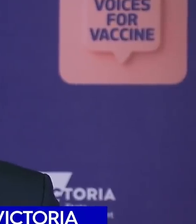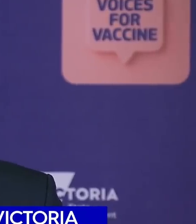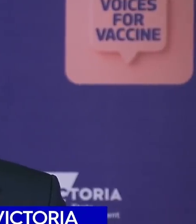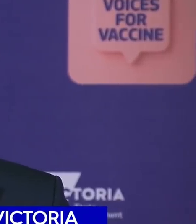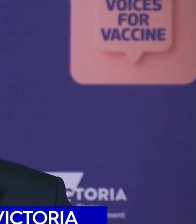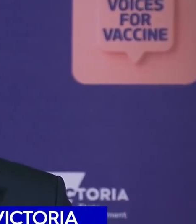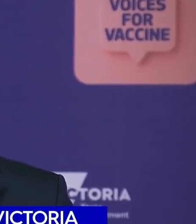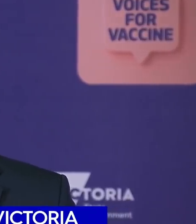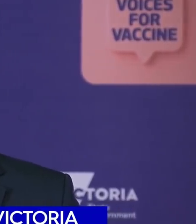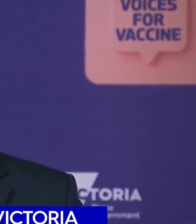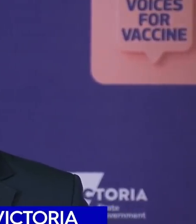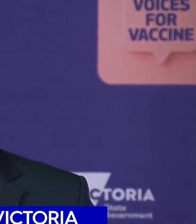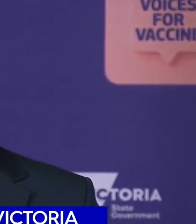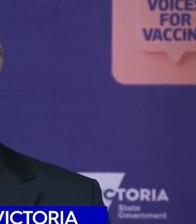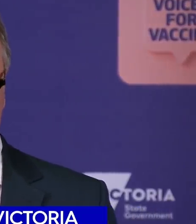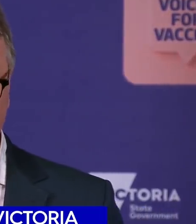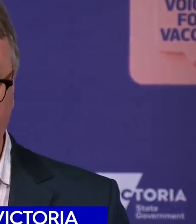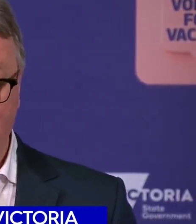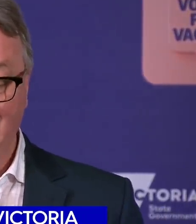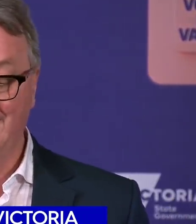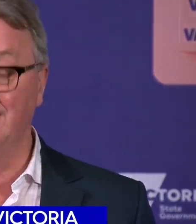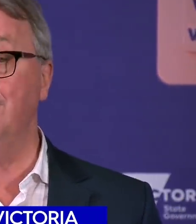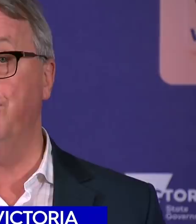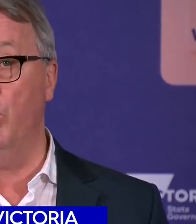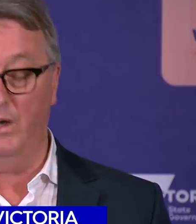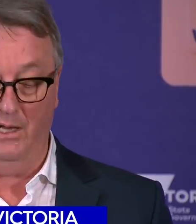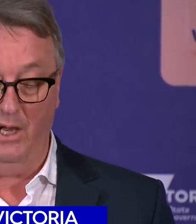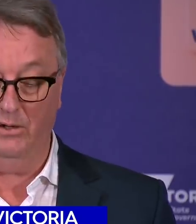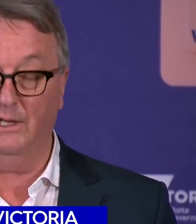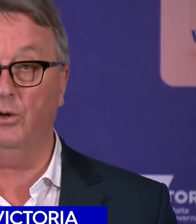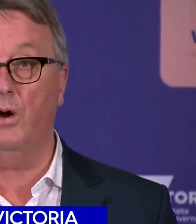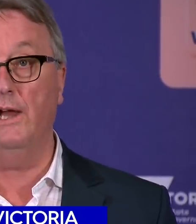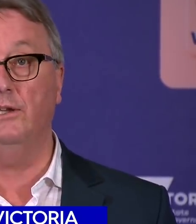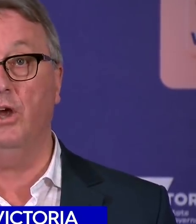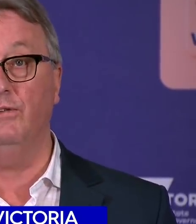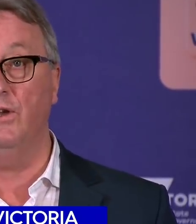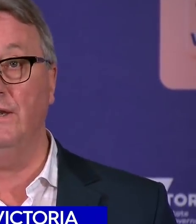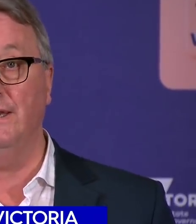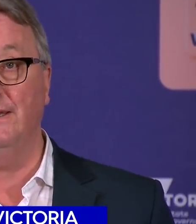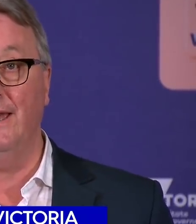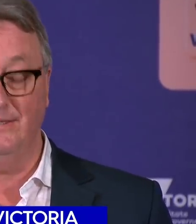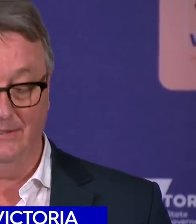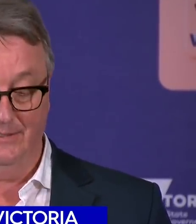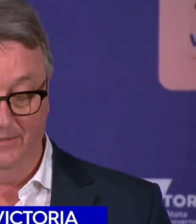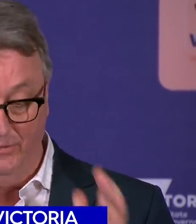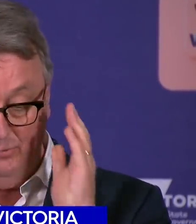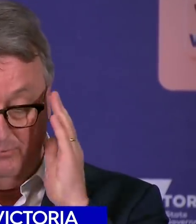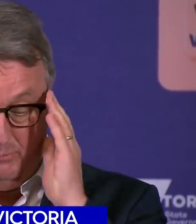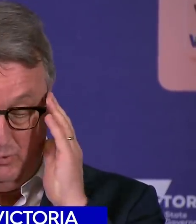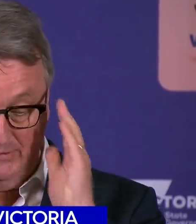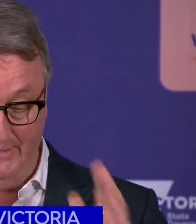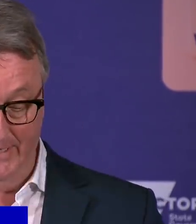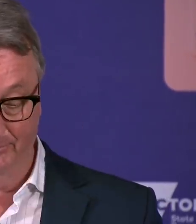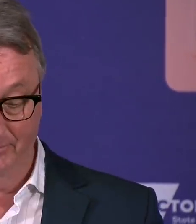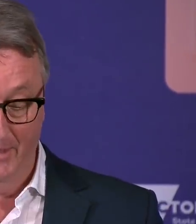Yesterday and therefore this morning we reported 64 locally acquired COVID-19 cases which